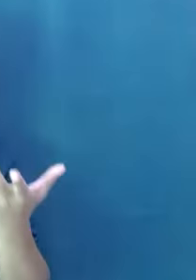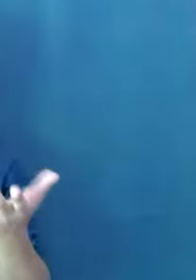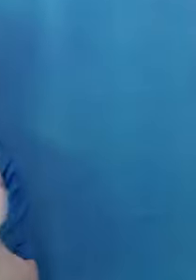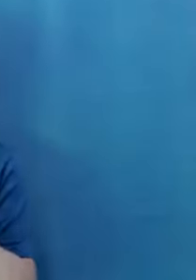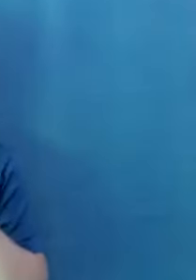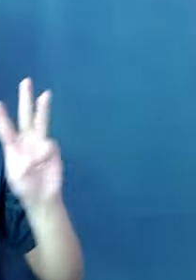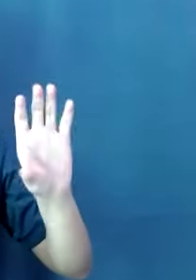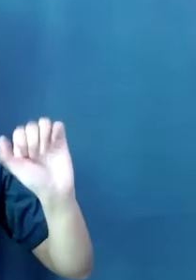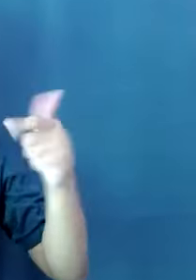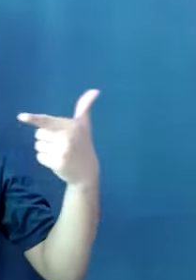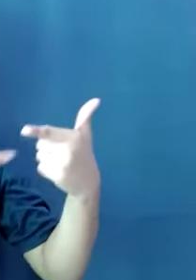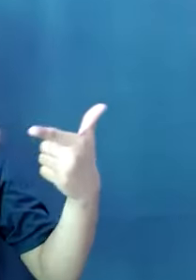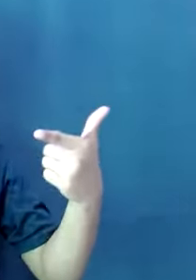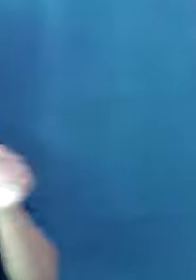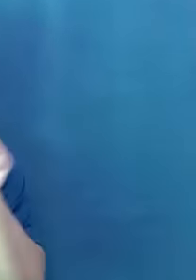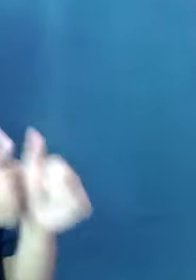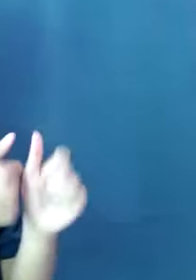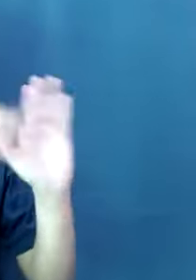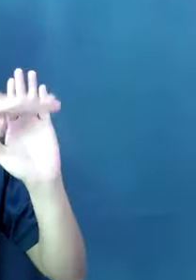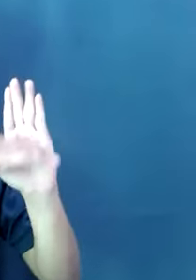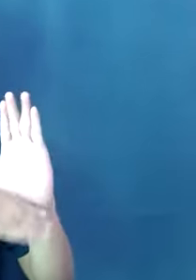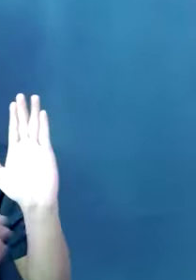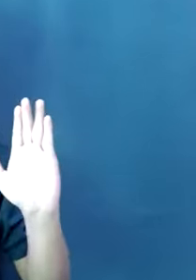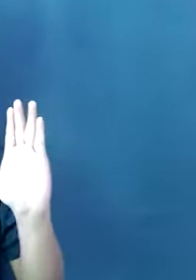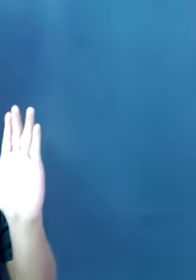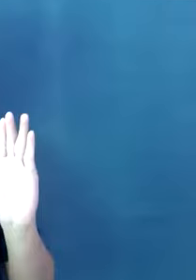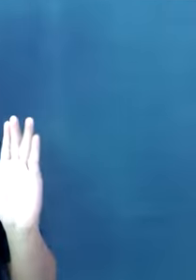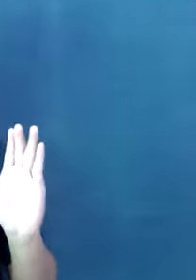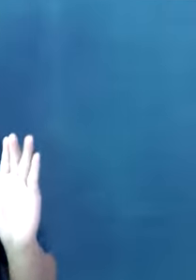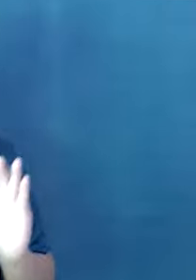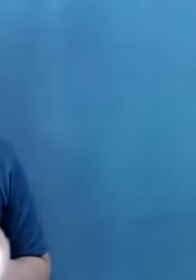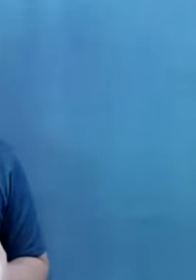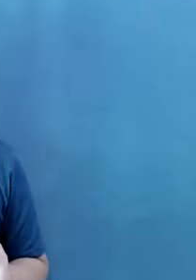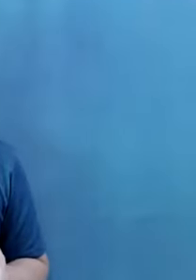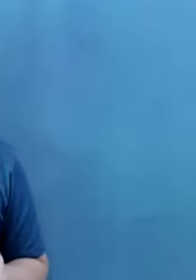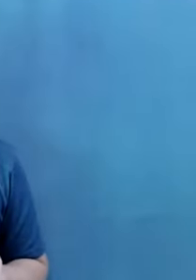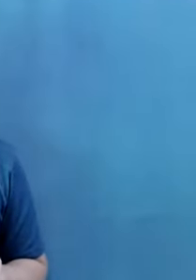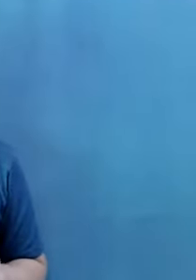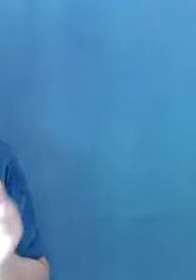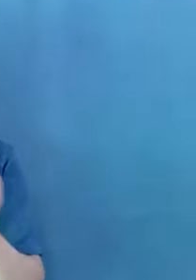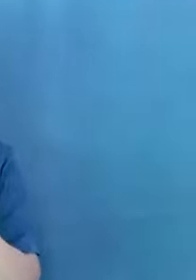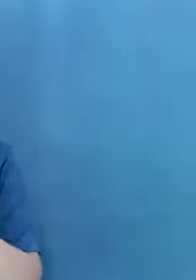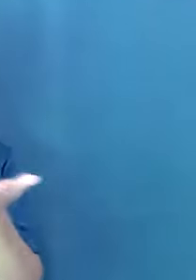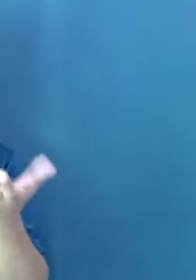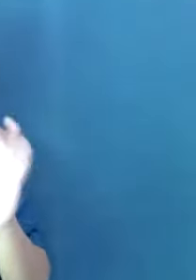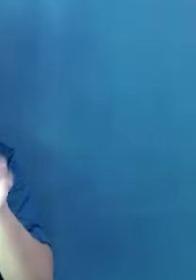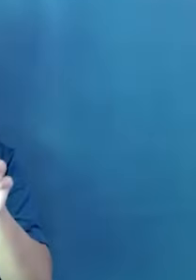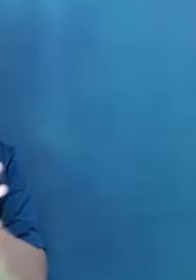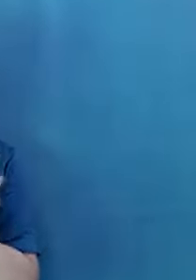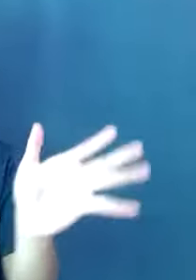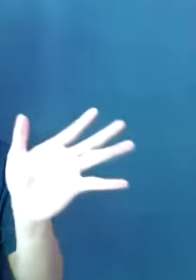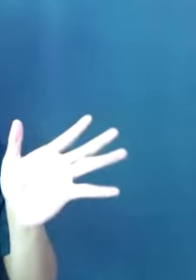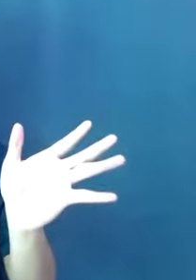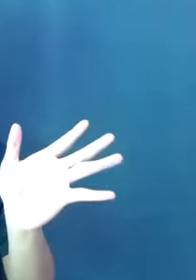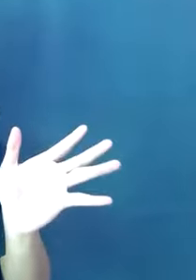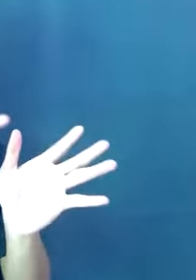space, it makes sense that the persons with different disabilities have